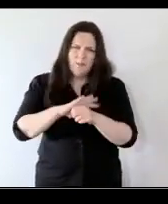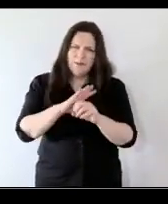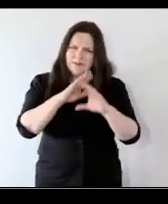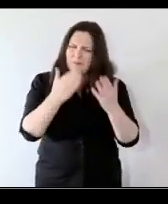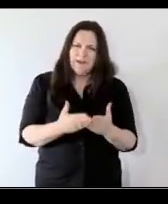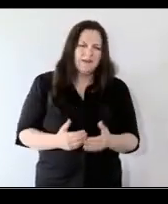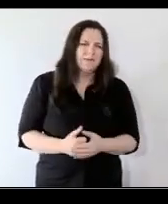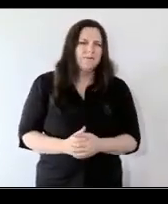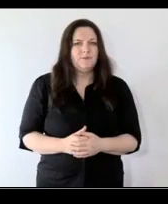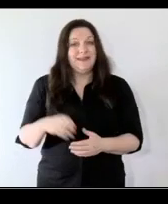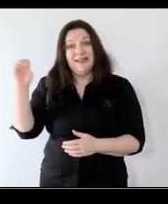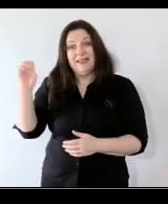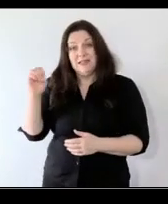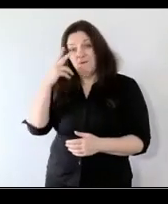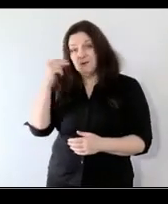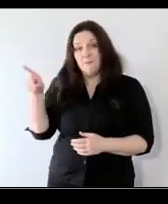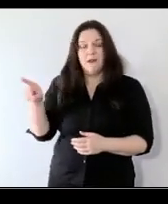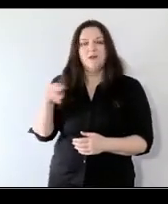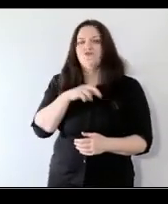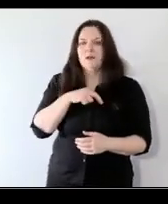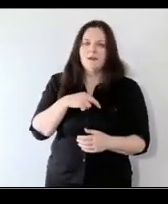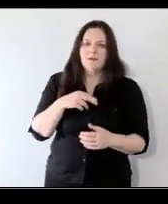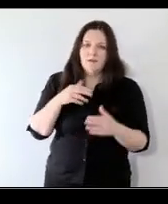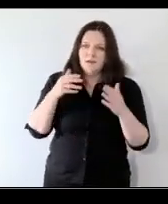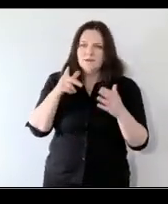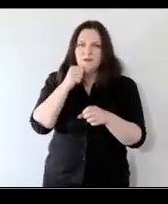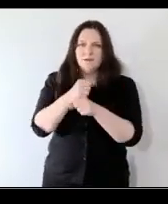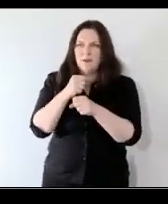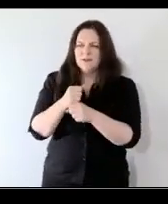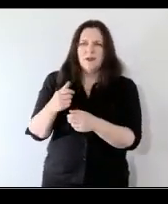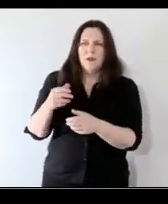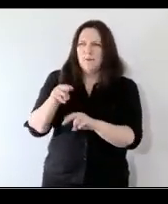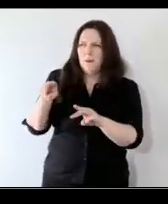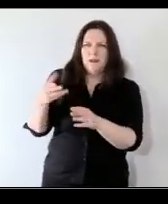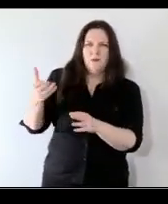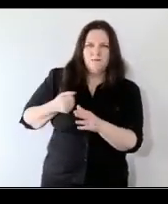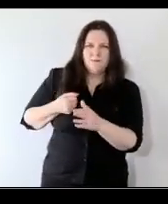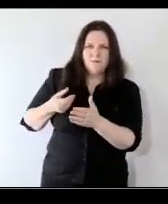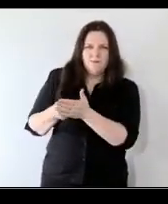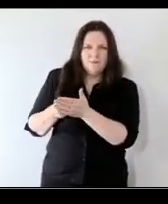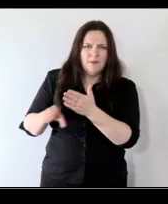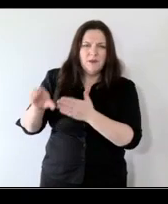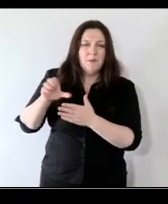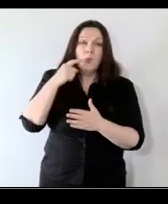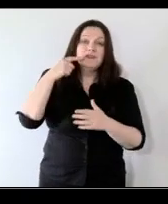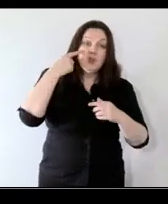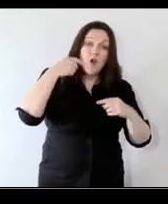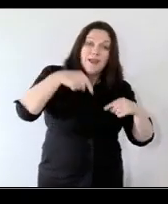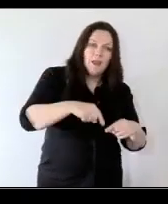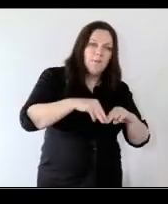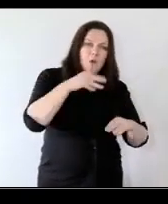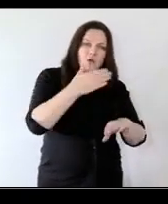pandemic in in england for example the emphasis was on the furlough whereas in ireland we saw much greater job loss